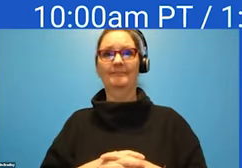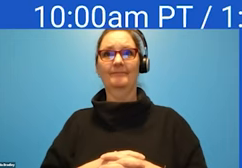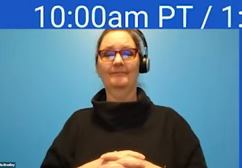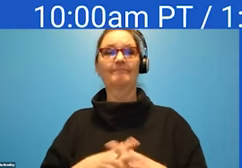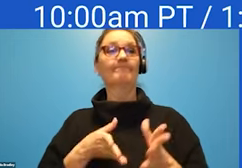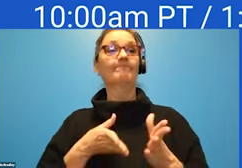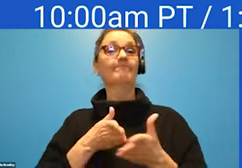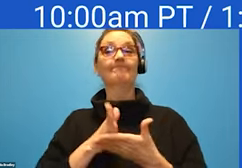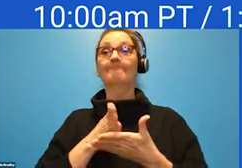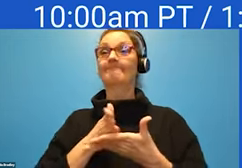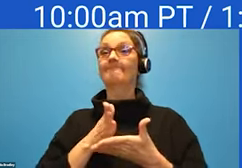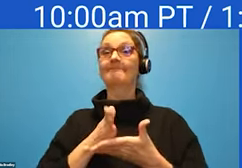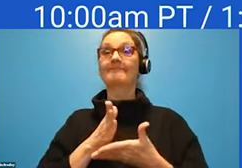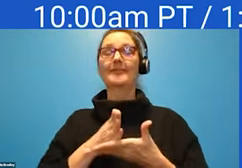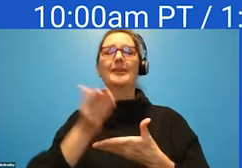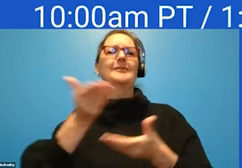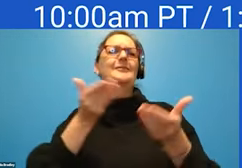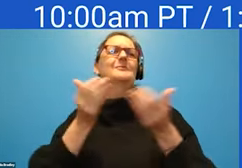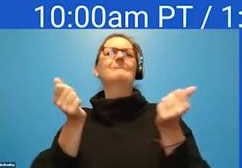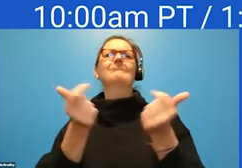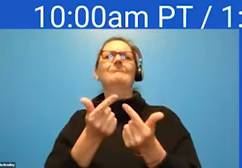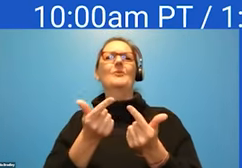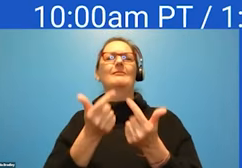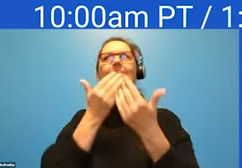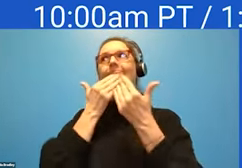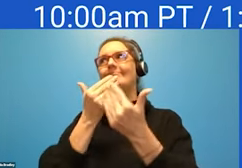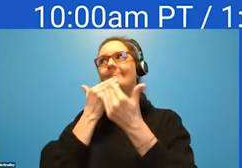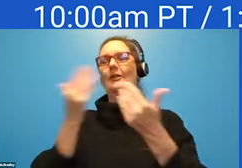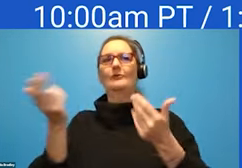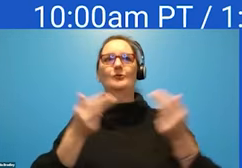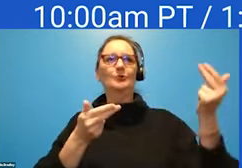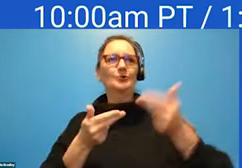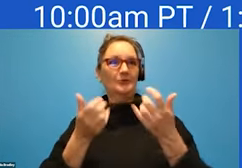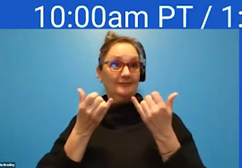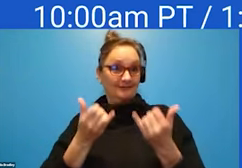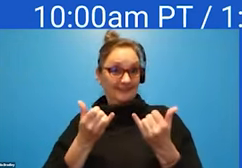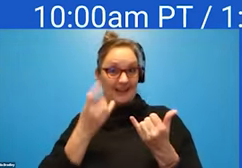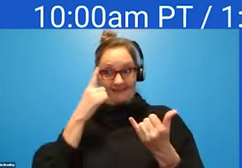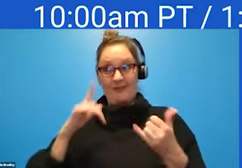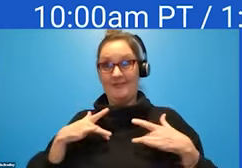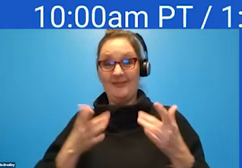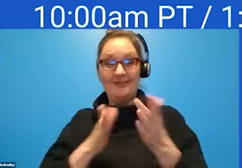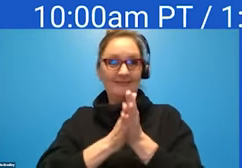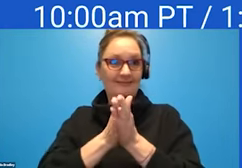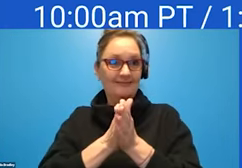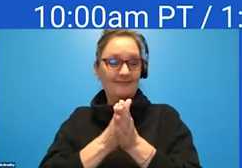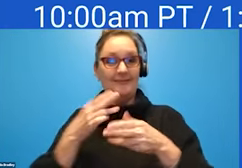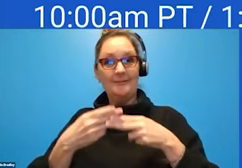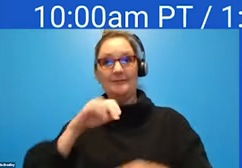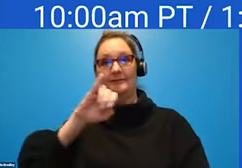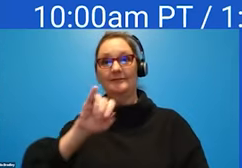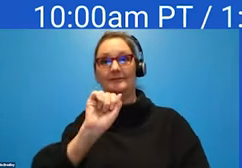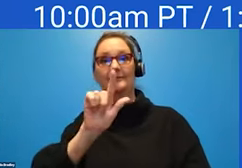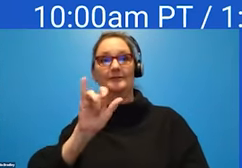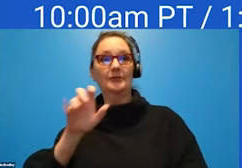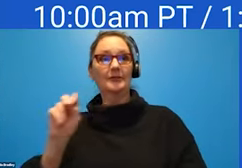right. Well, welcome, everyone, and thank you for joining us for today's event. My name is Jillian Fortin,